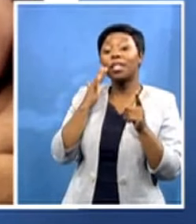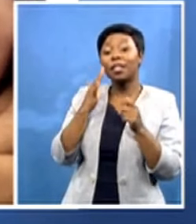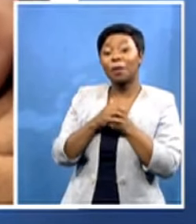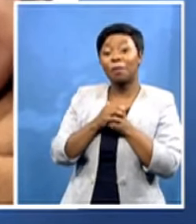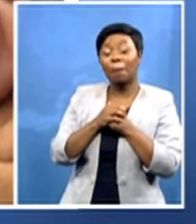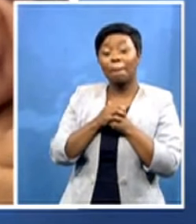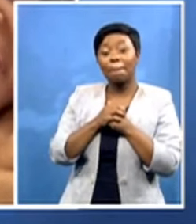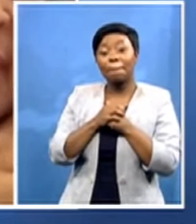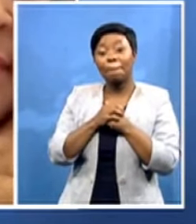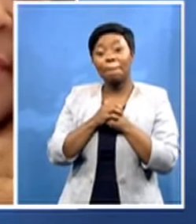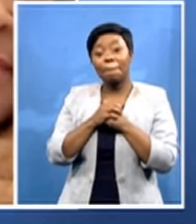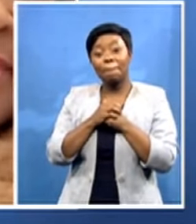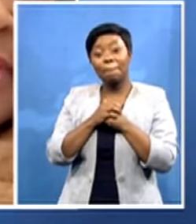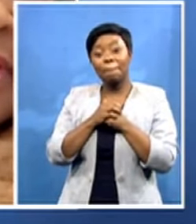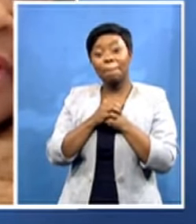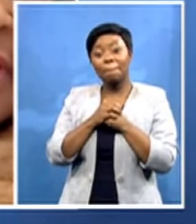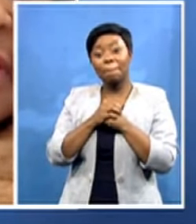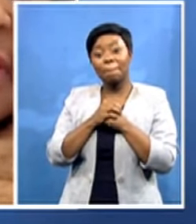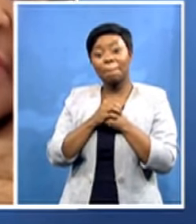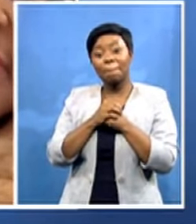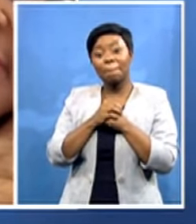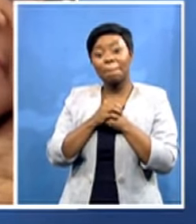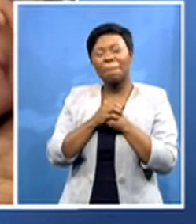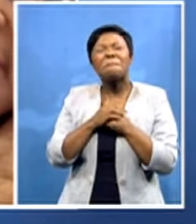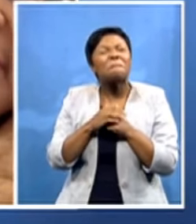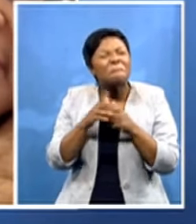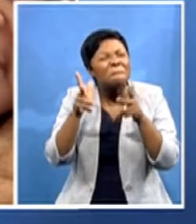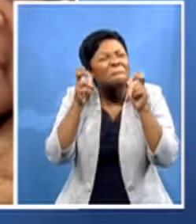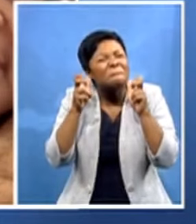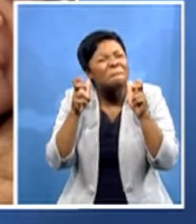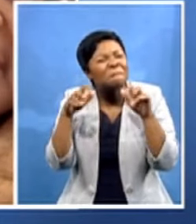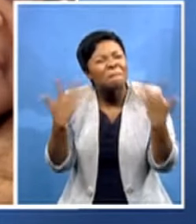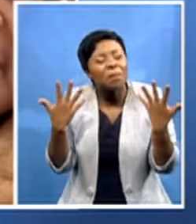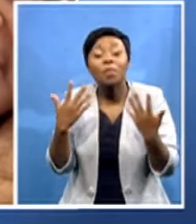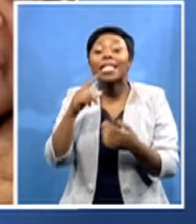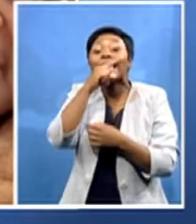i didn't get you well when will the name of the new president be announced